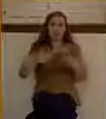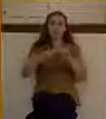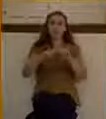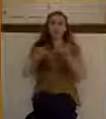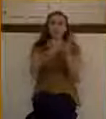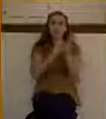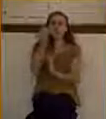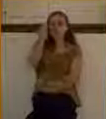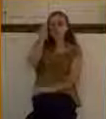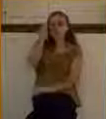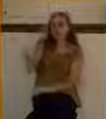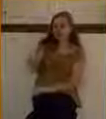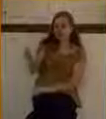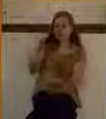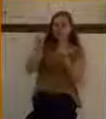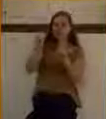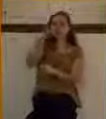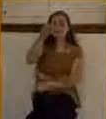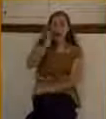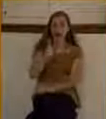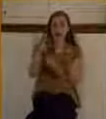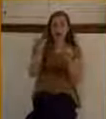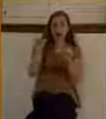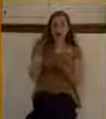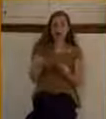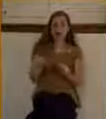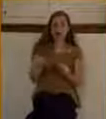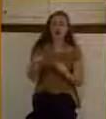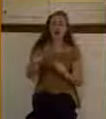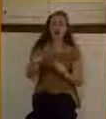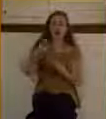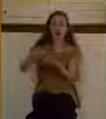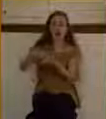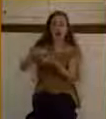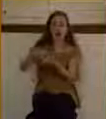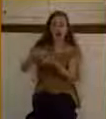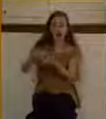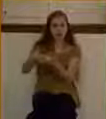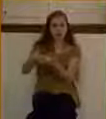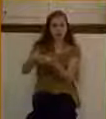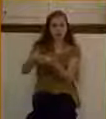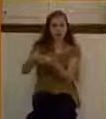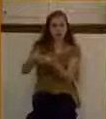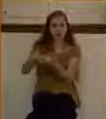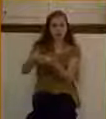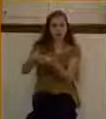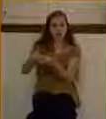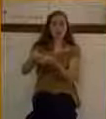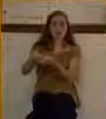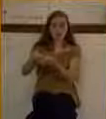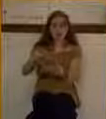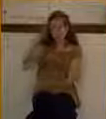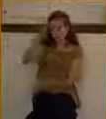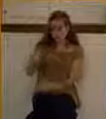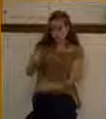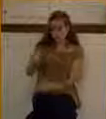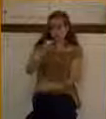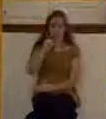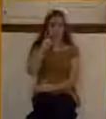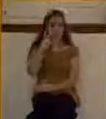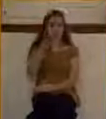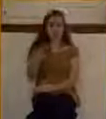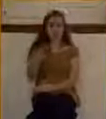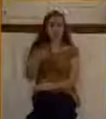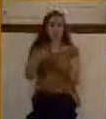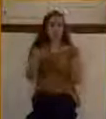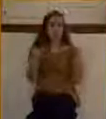that money was his idol, that this man didn't see how sinful he really was. And when Jesus gave him that